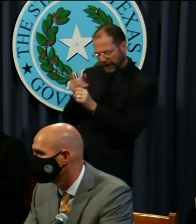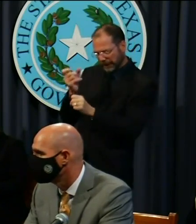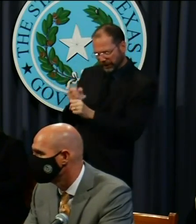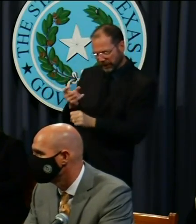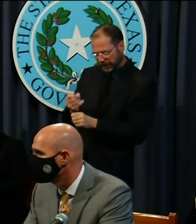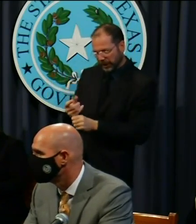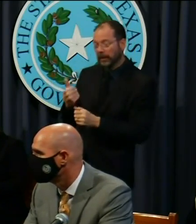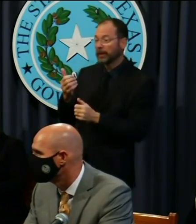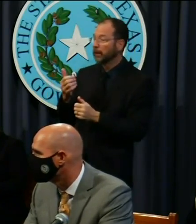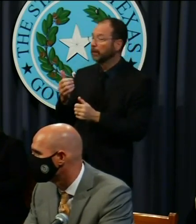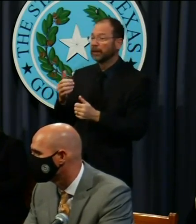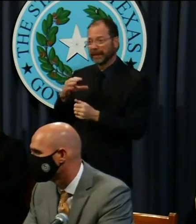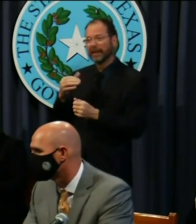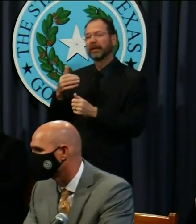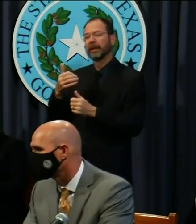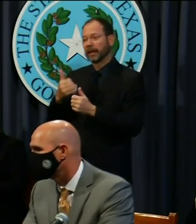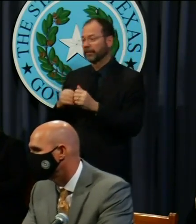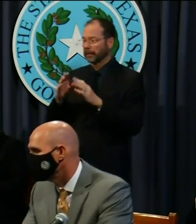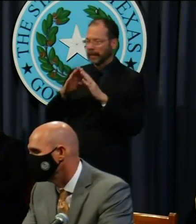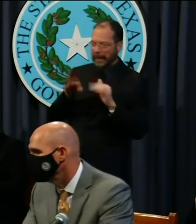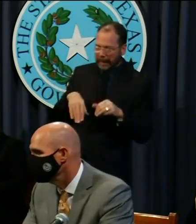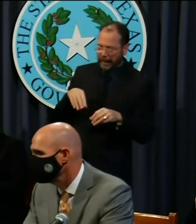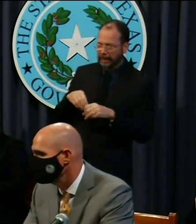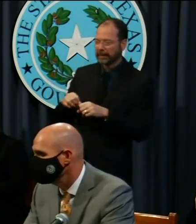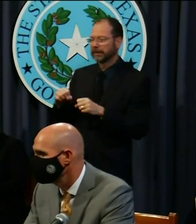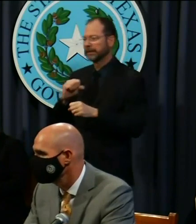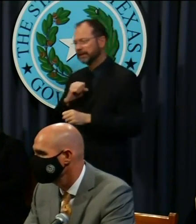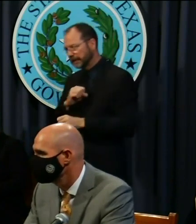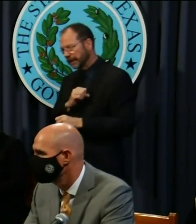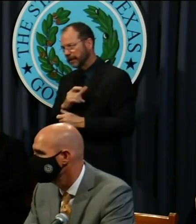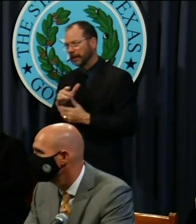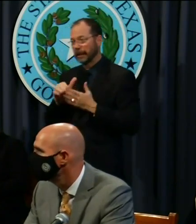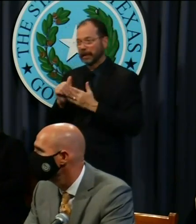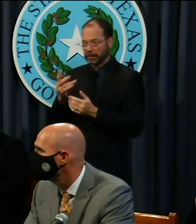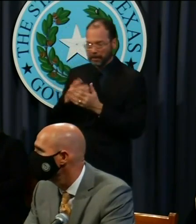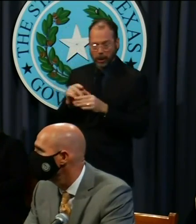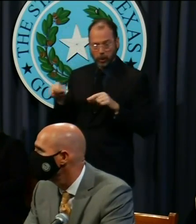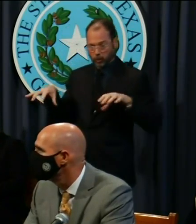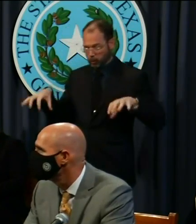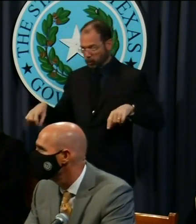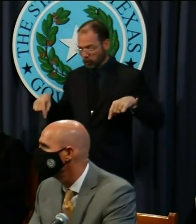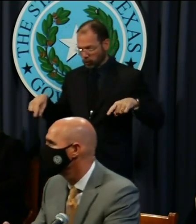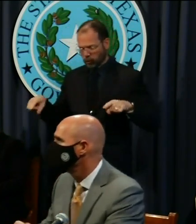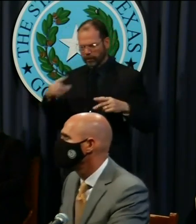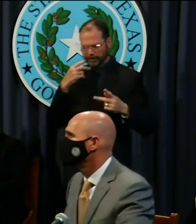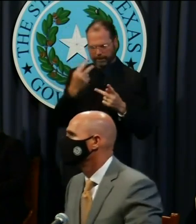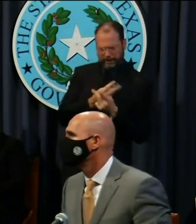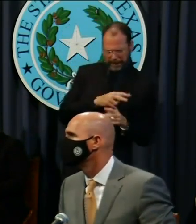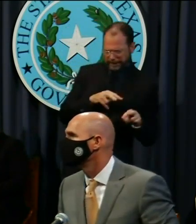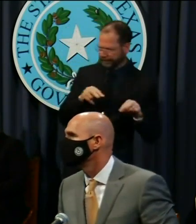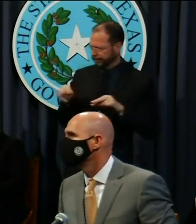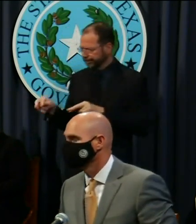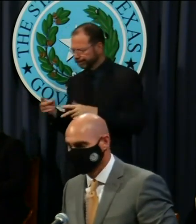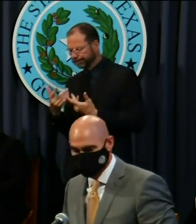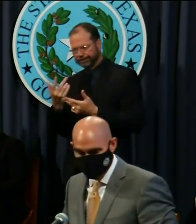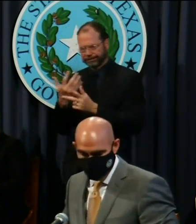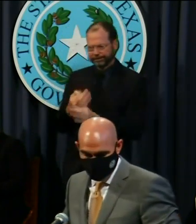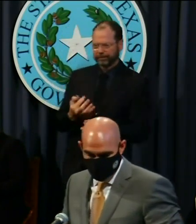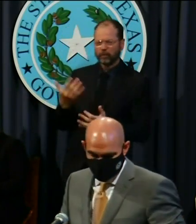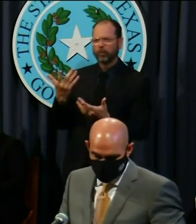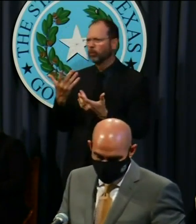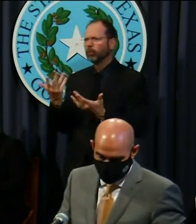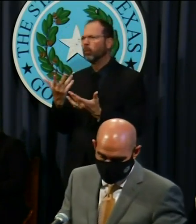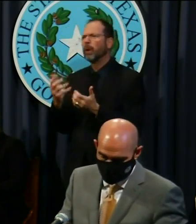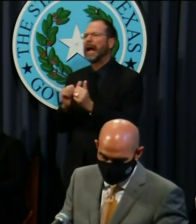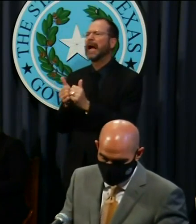and you have everyone in the House, everyone in the Senate, and the leadership on both sides weigh in and determine what those voting